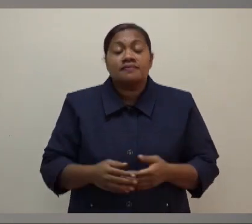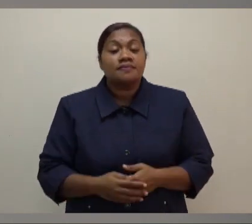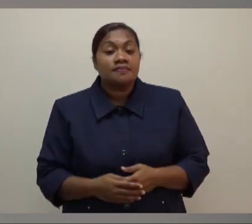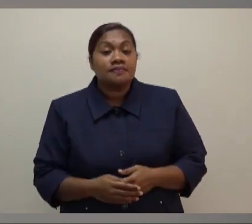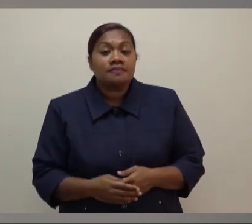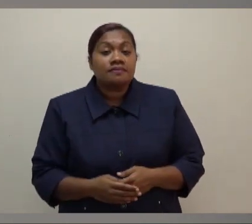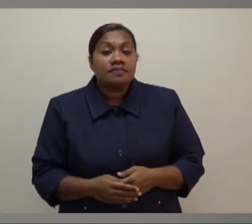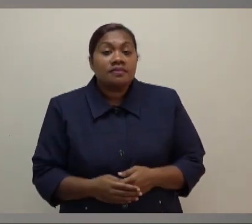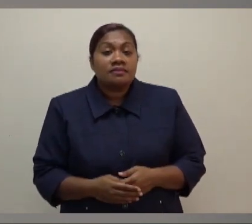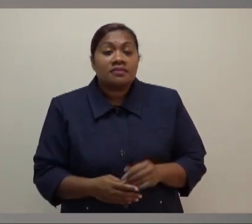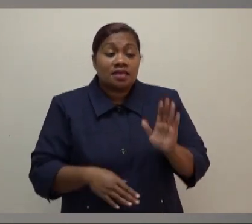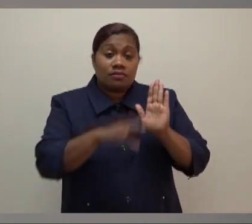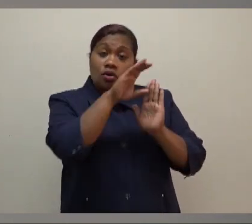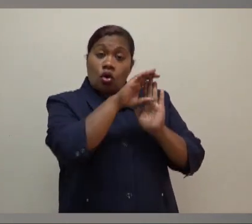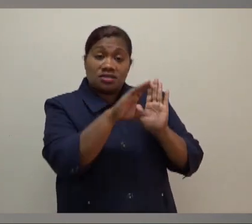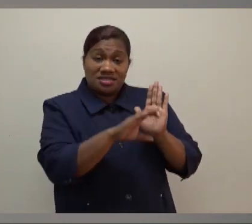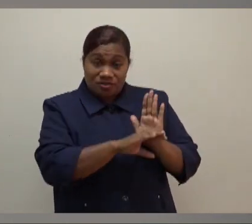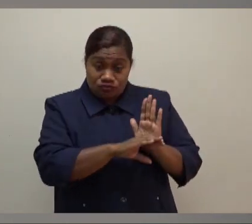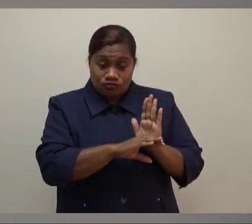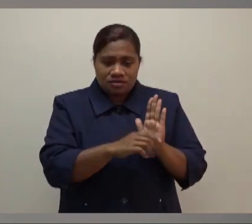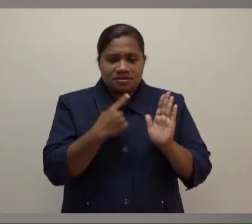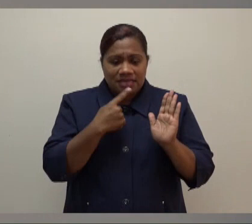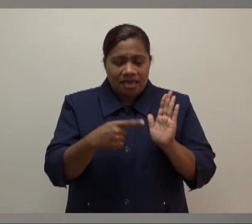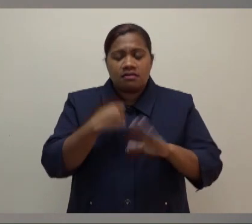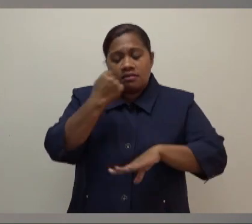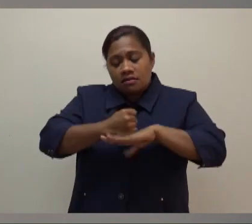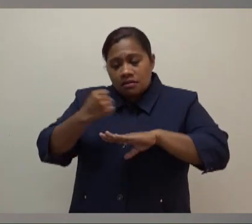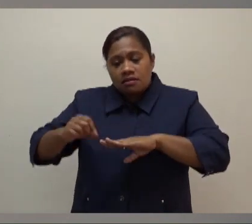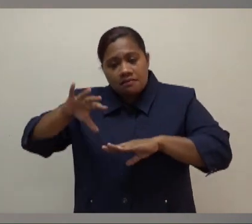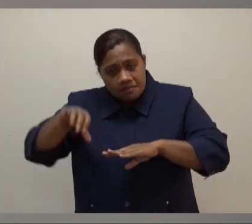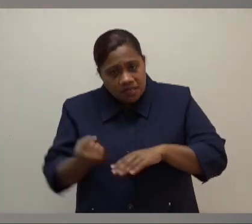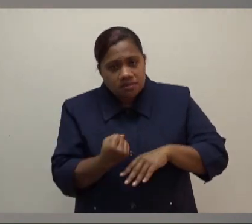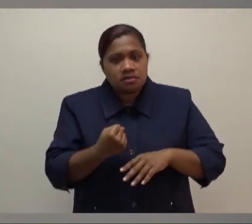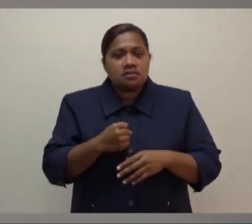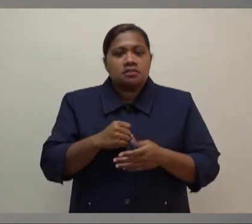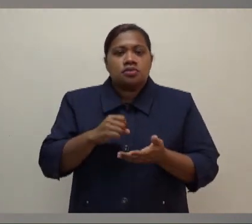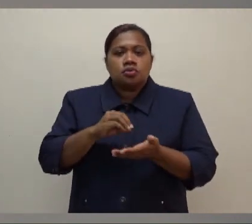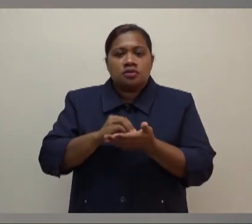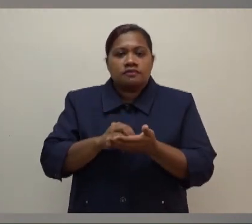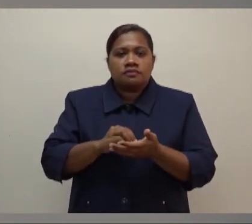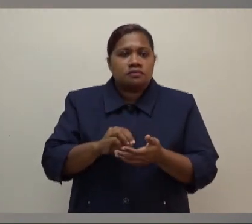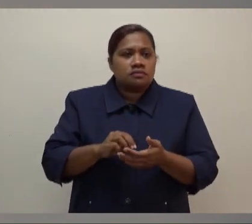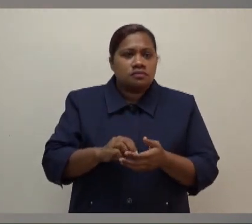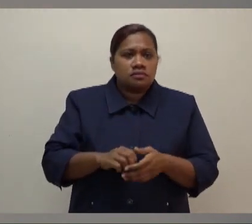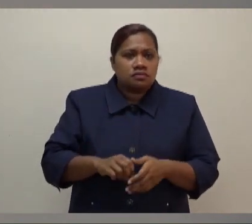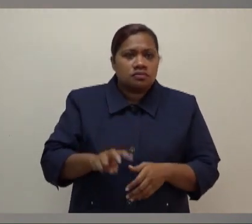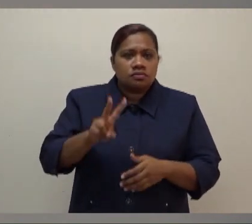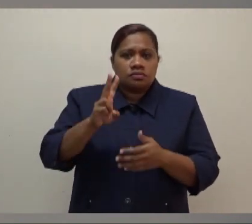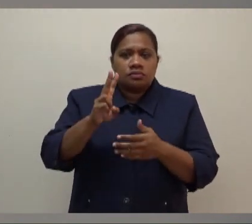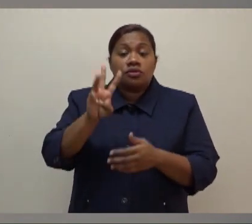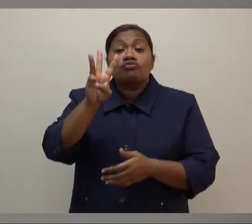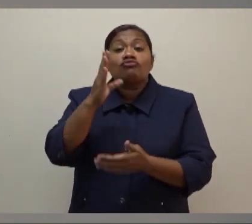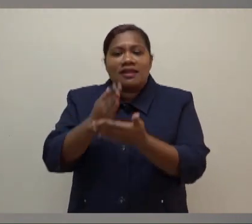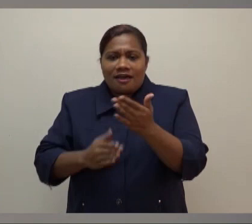The Constitution provides that the government must serve, the elected government must serve at least three and a half years, but no more than four.